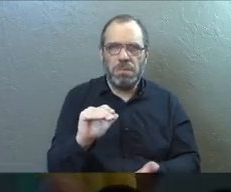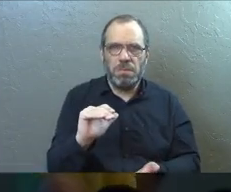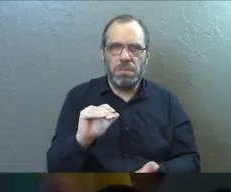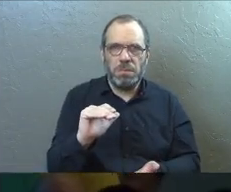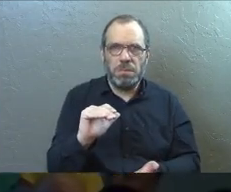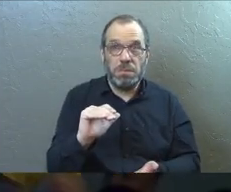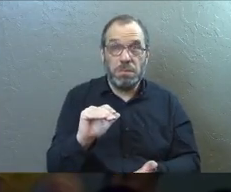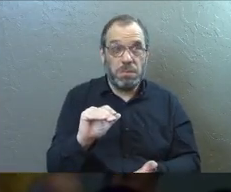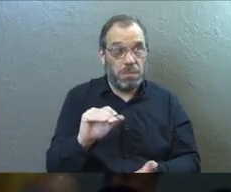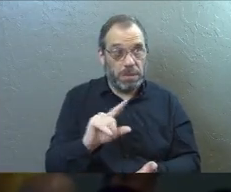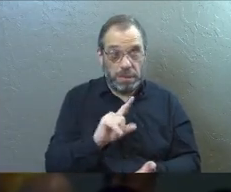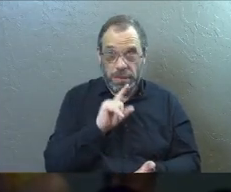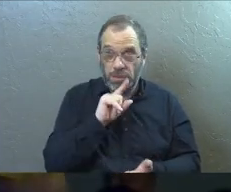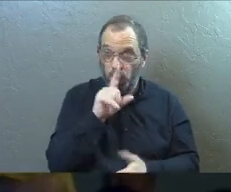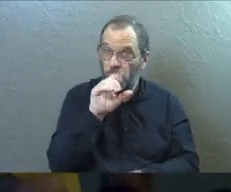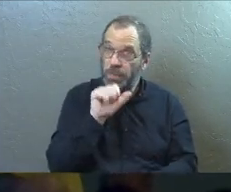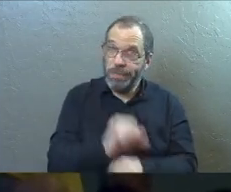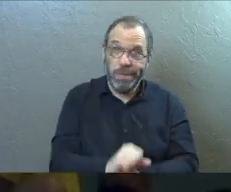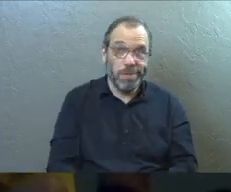That's reality.